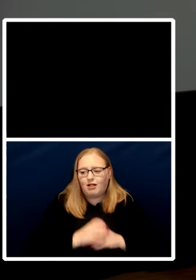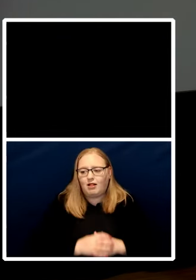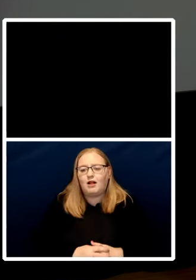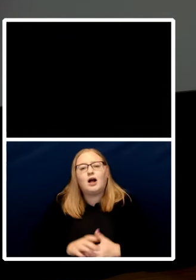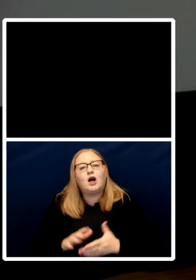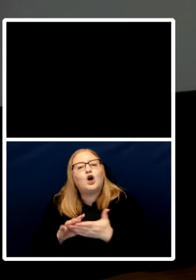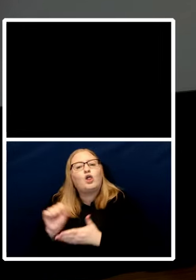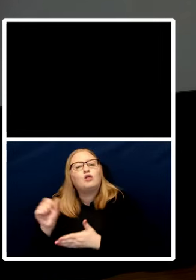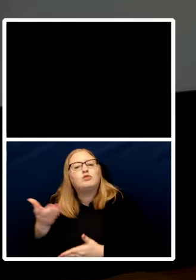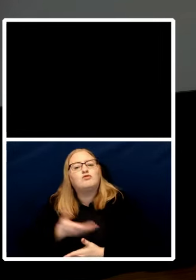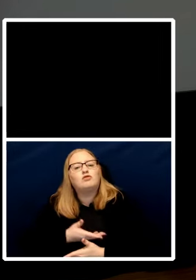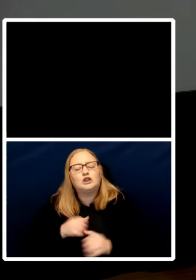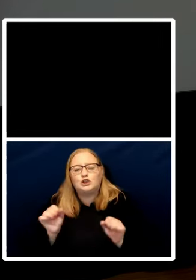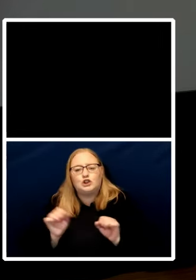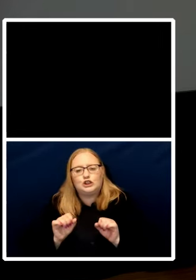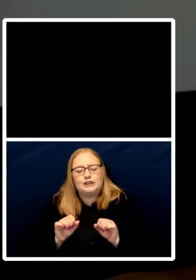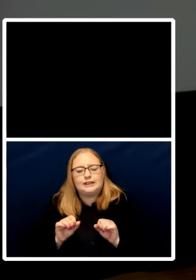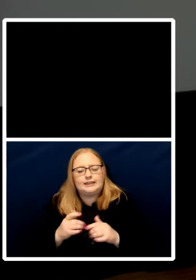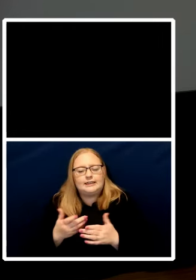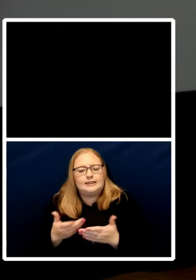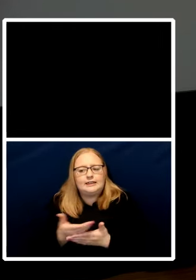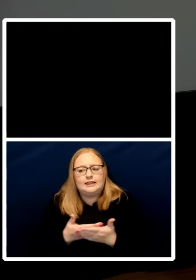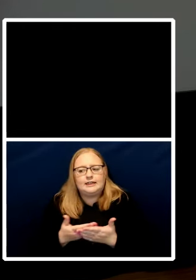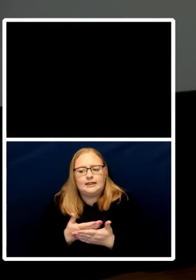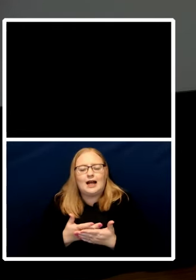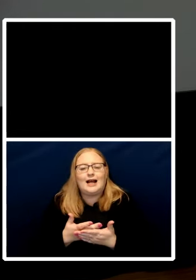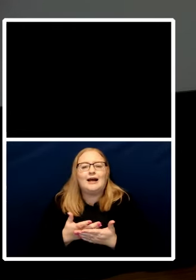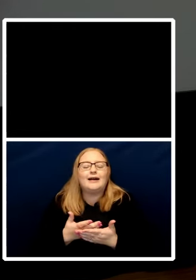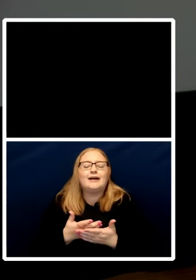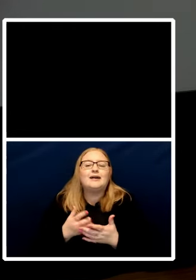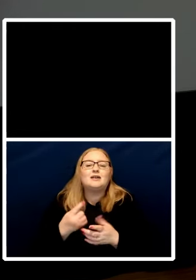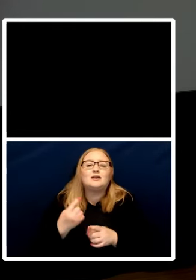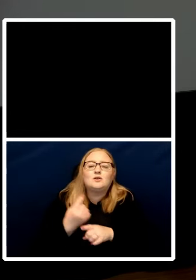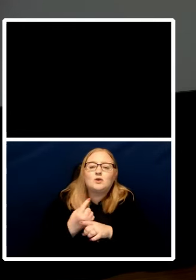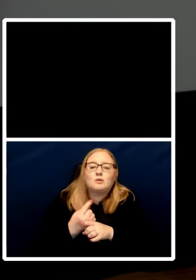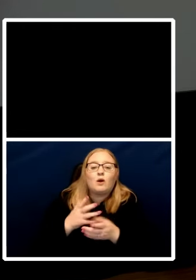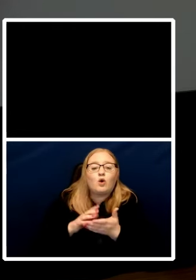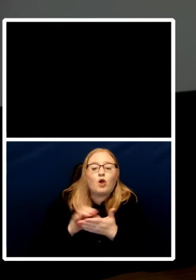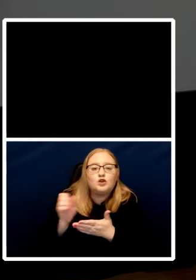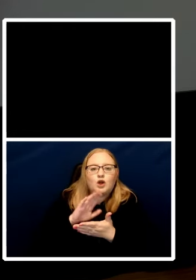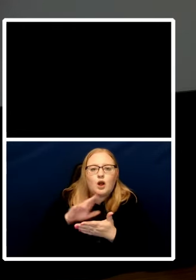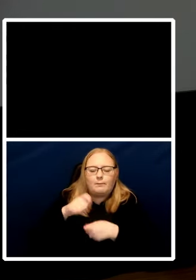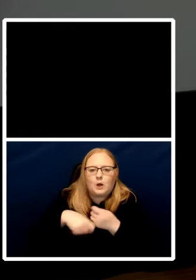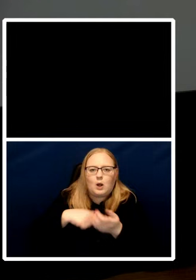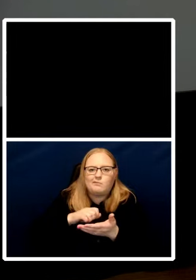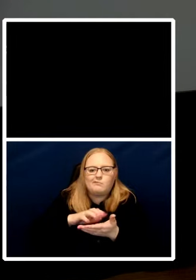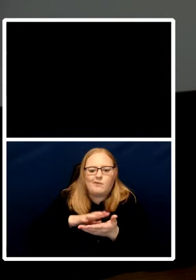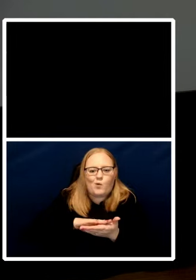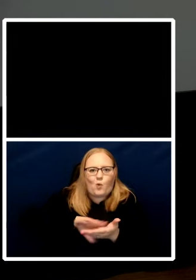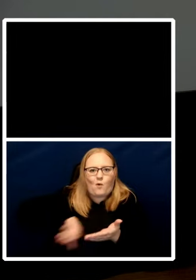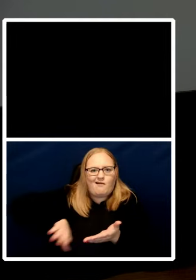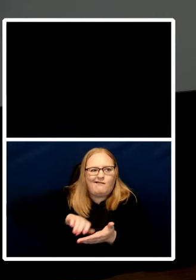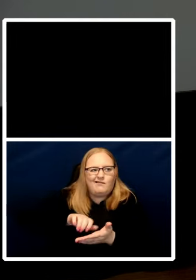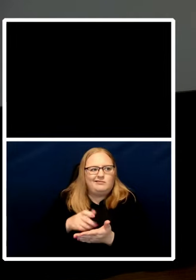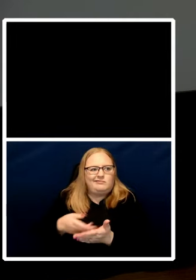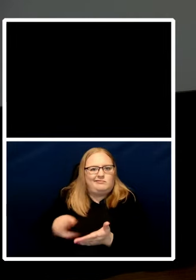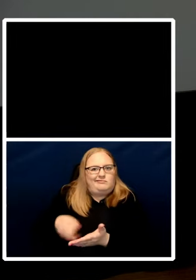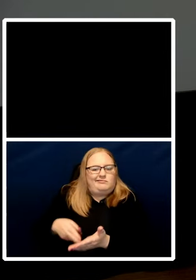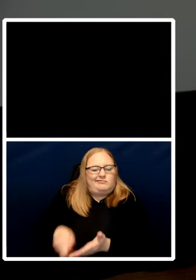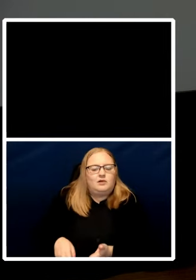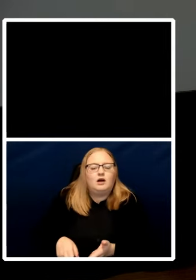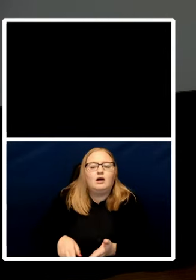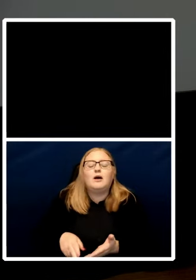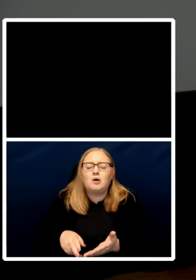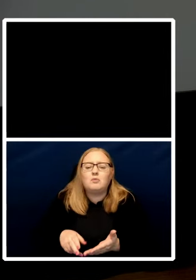the importance of not erasing people's cultures but but that those rights are there for everybody in recognition of of cultural